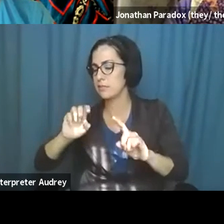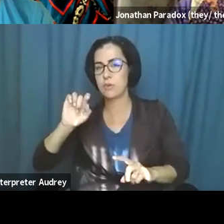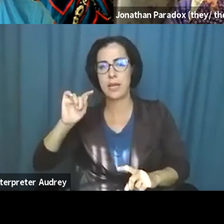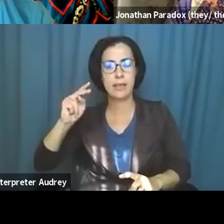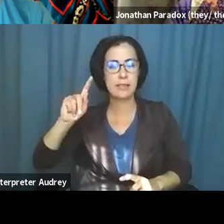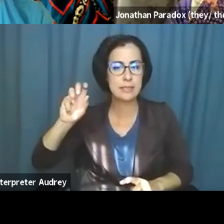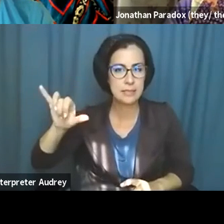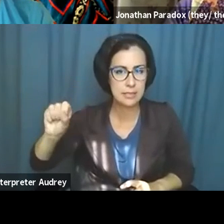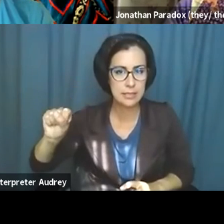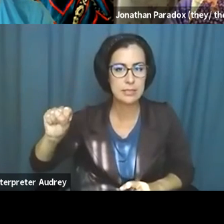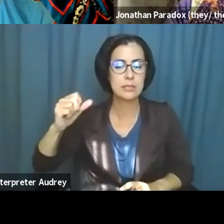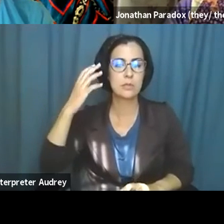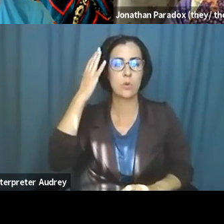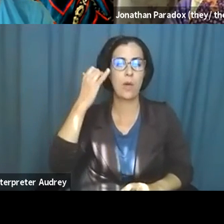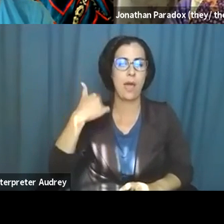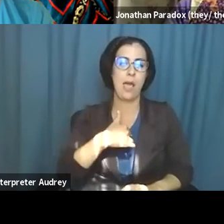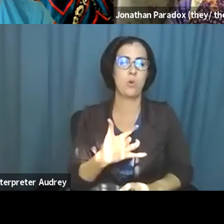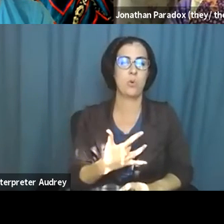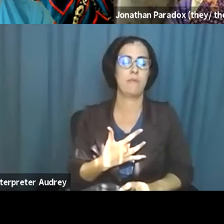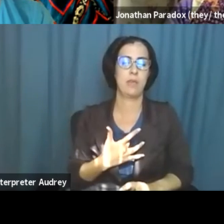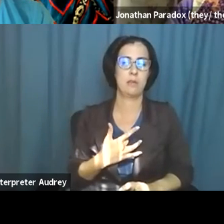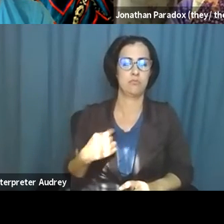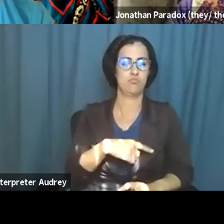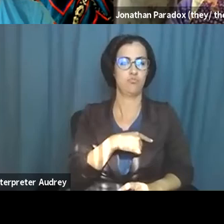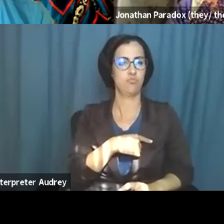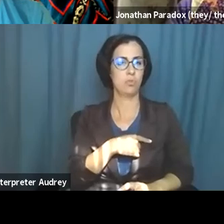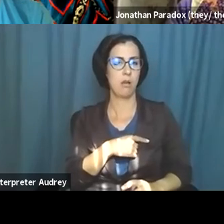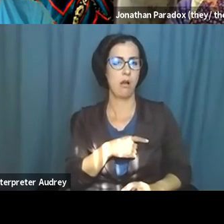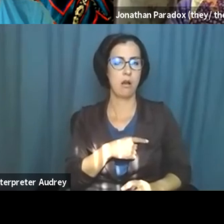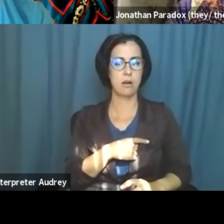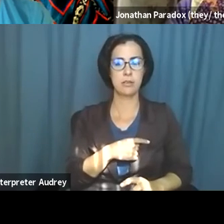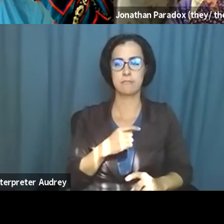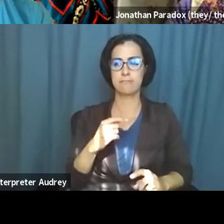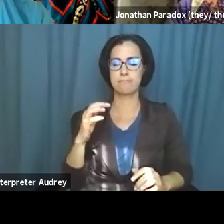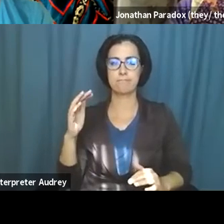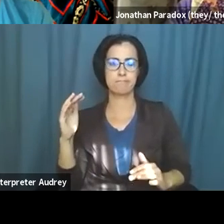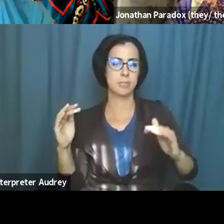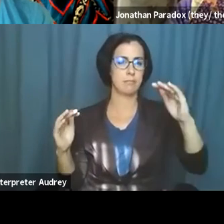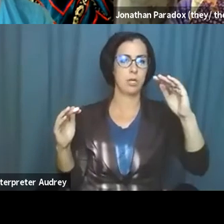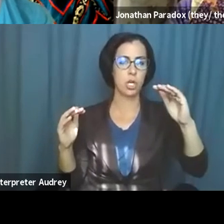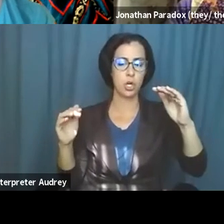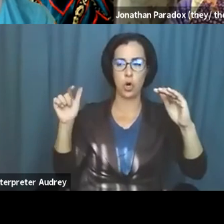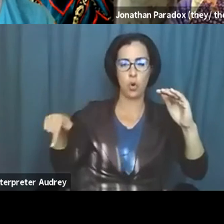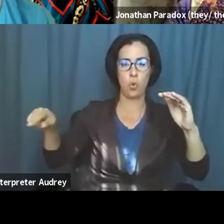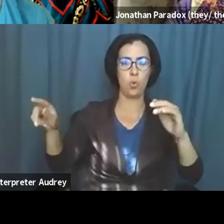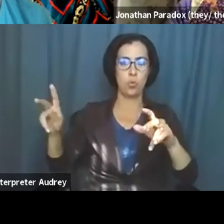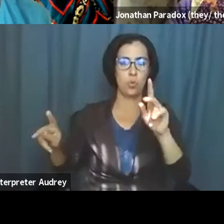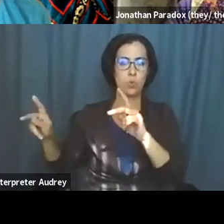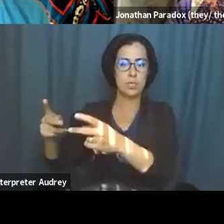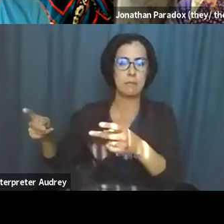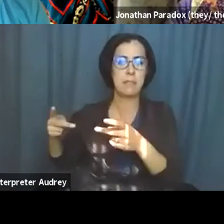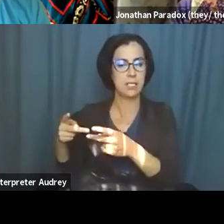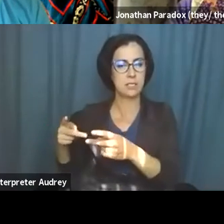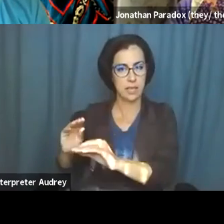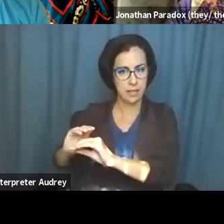because we feel that we are superior to places where, um, racism may be more covert, which still